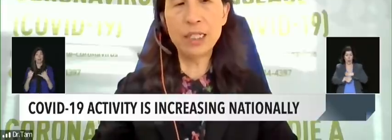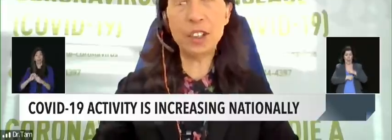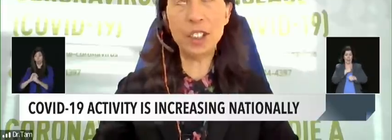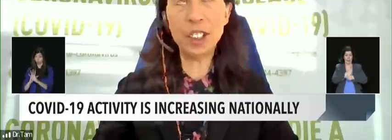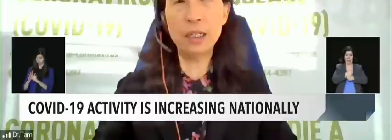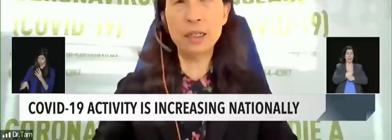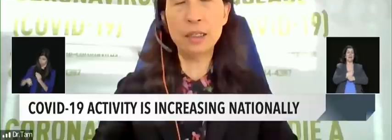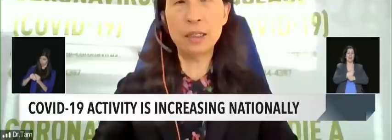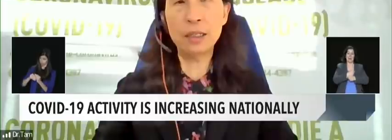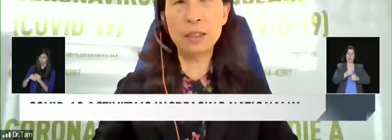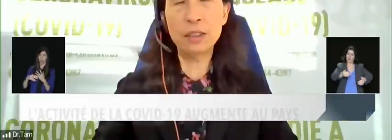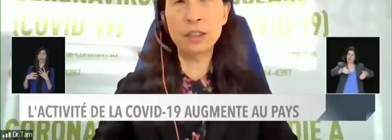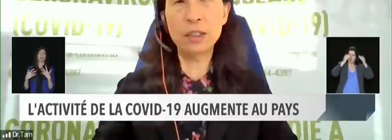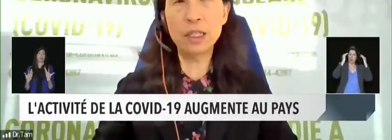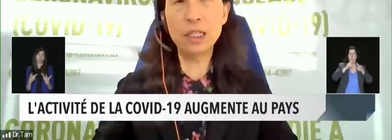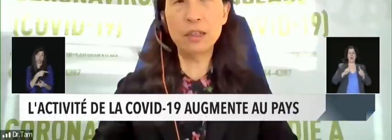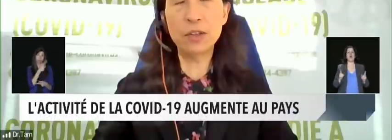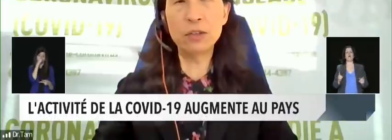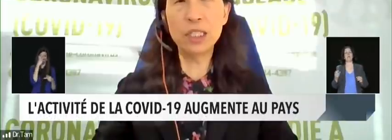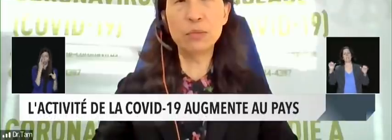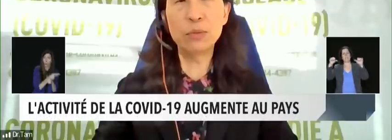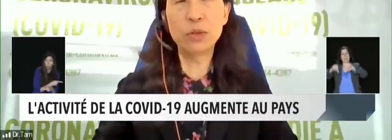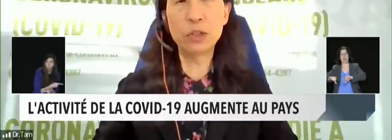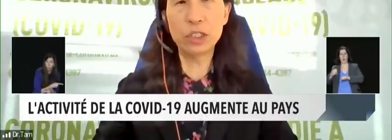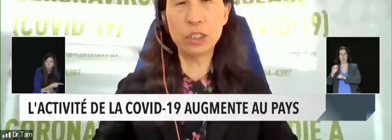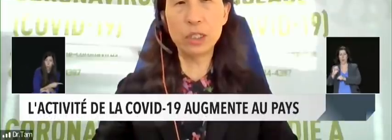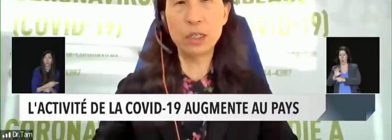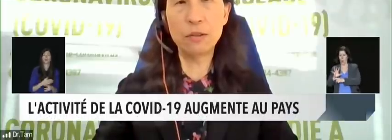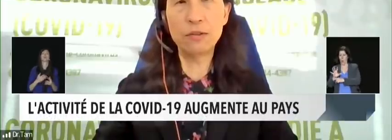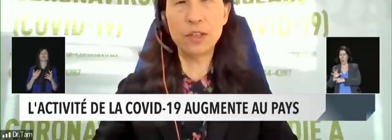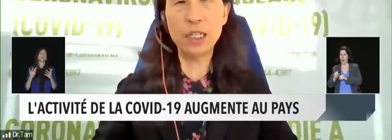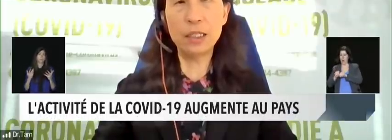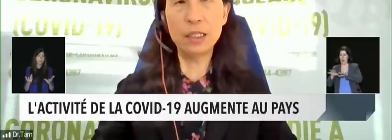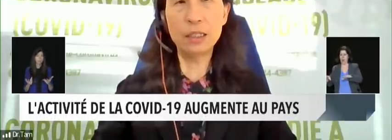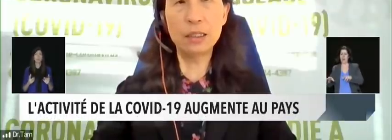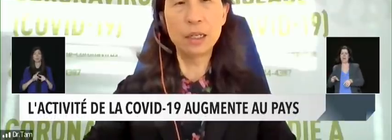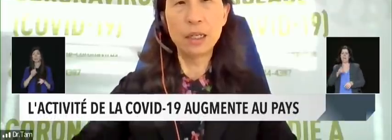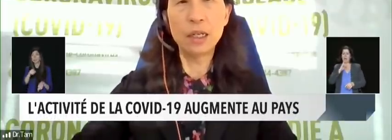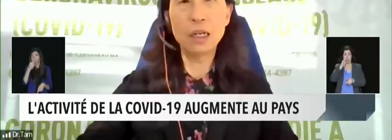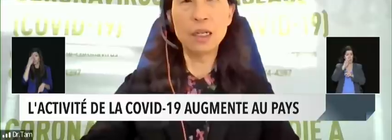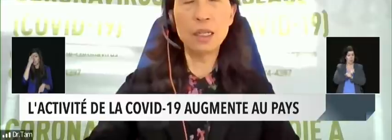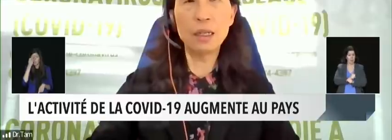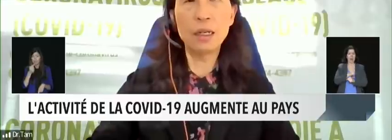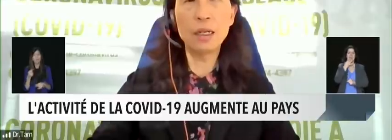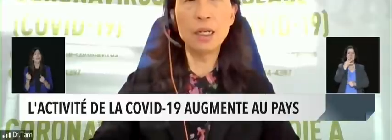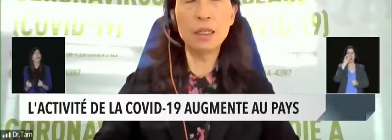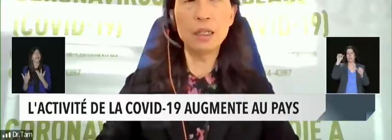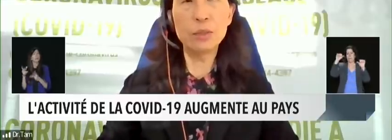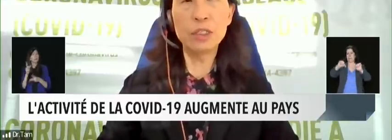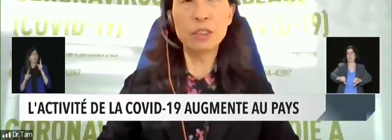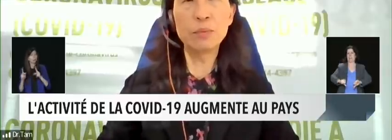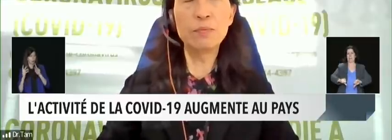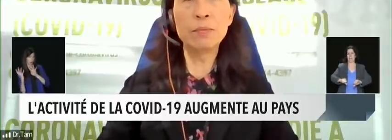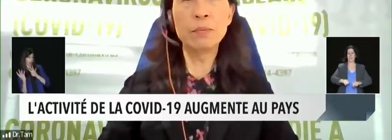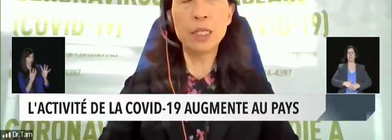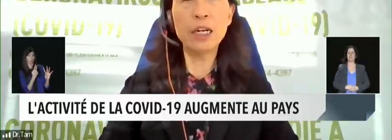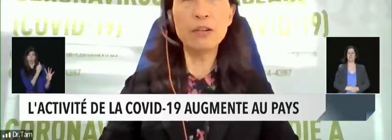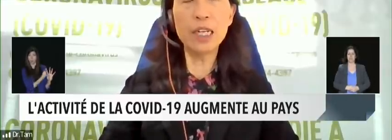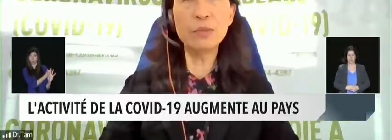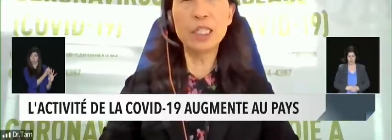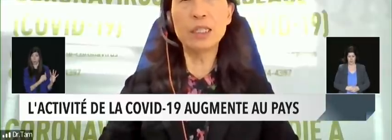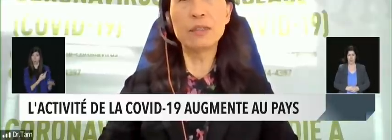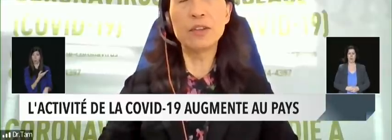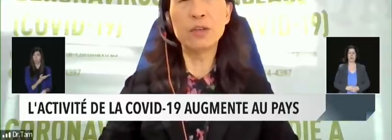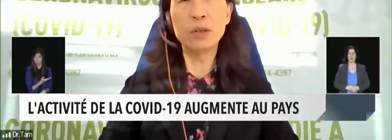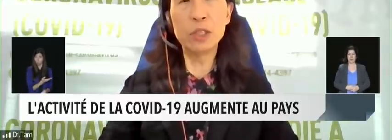What I'm seeing is that even if you think of only a proportion of cases in the hospitals